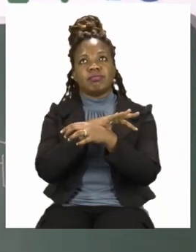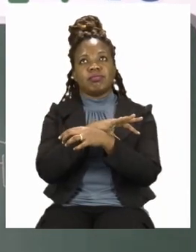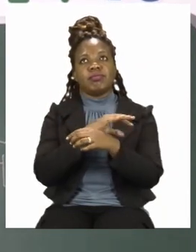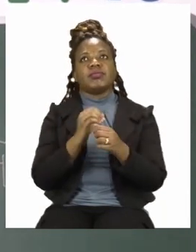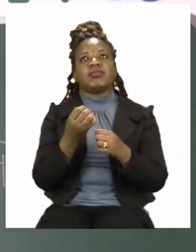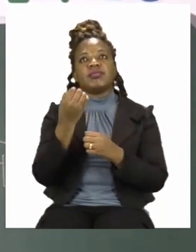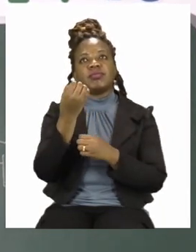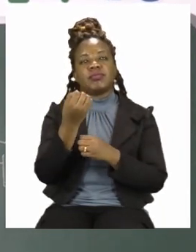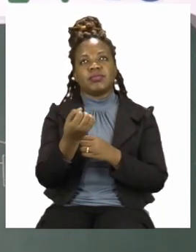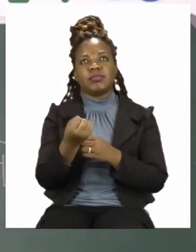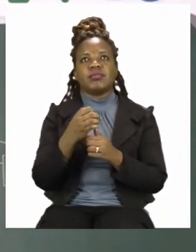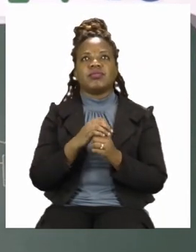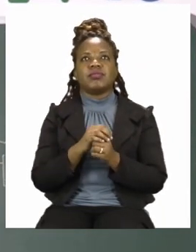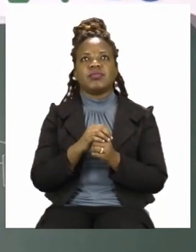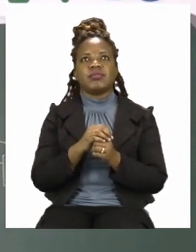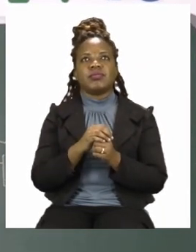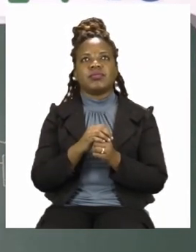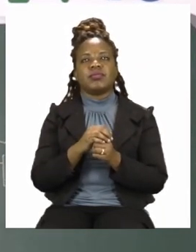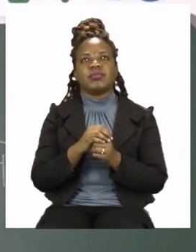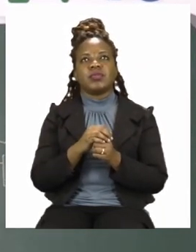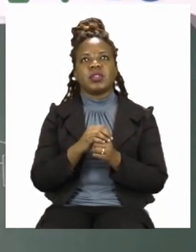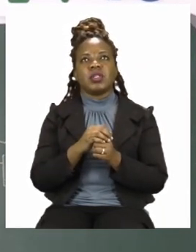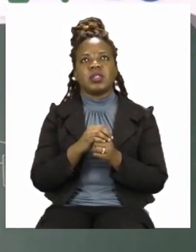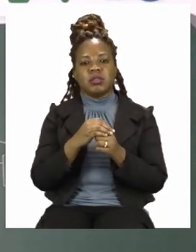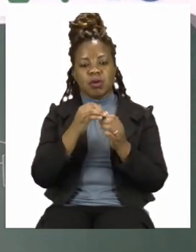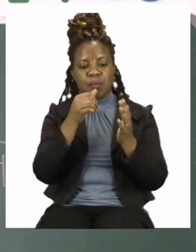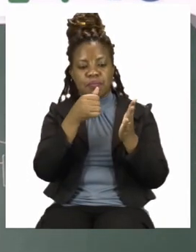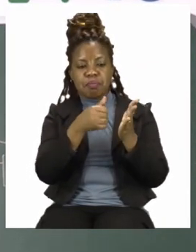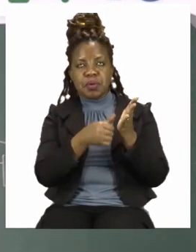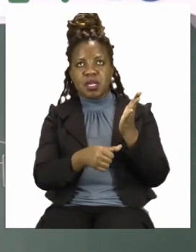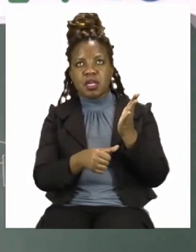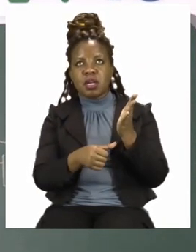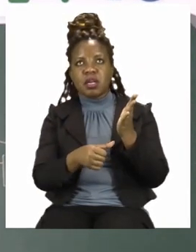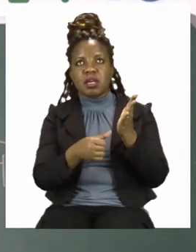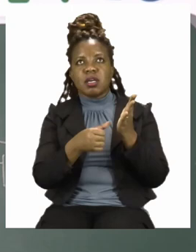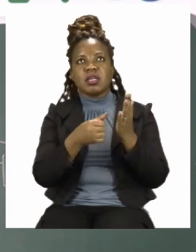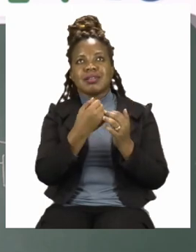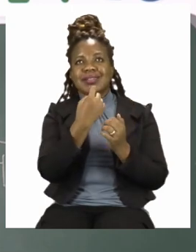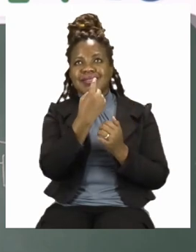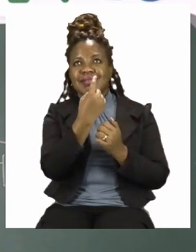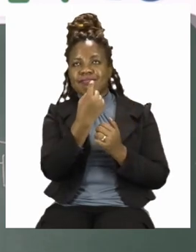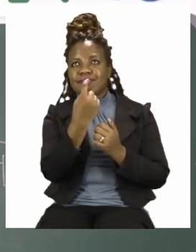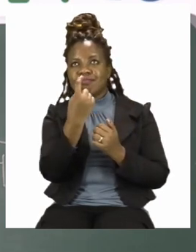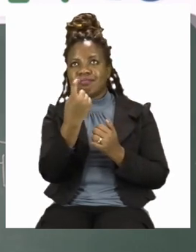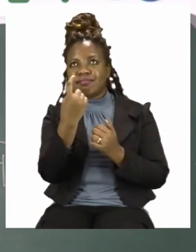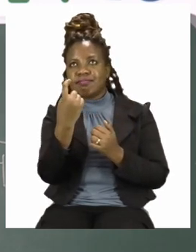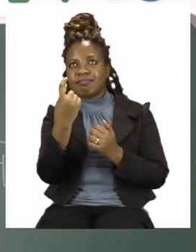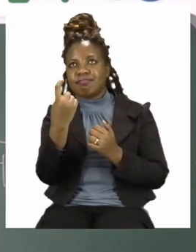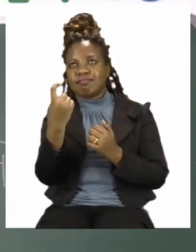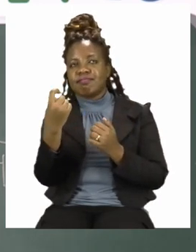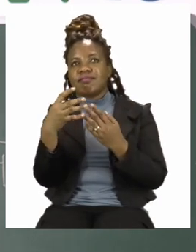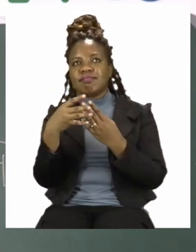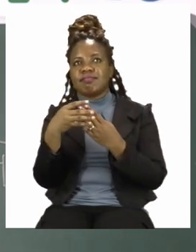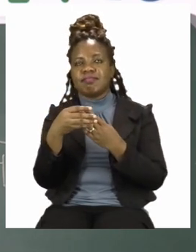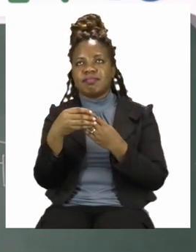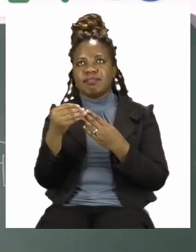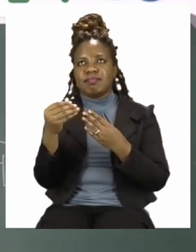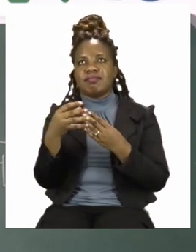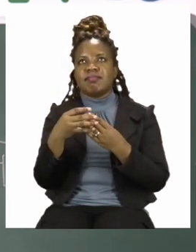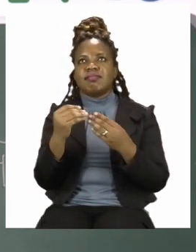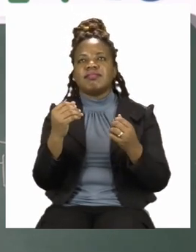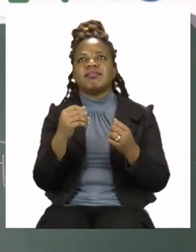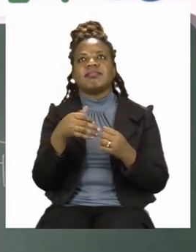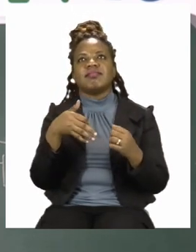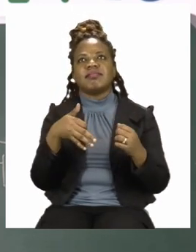And we have put the price tag, which we are told that each shirt costs 10 Namibian dollars.